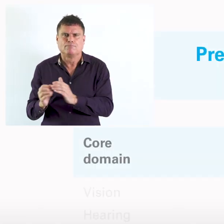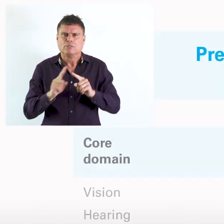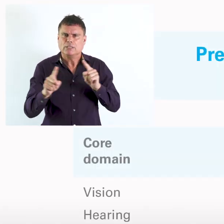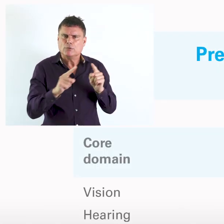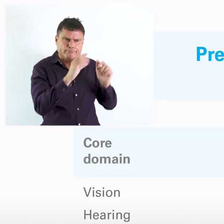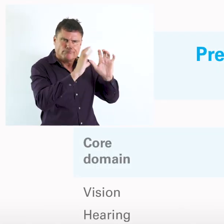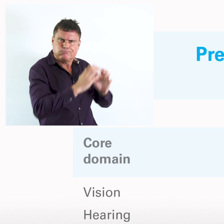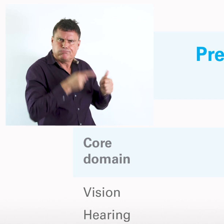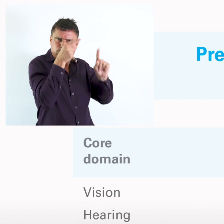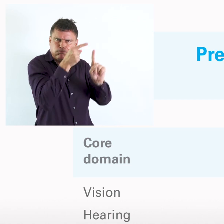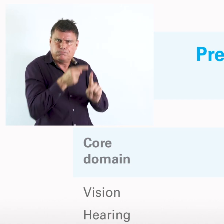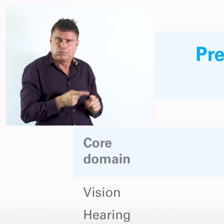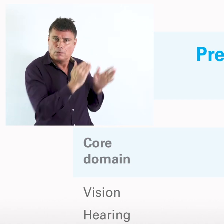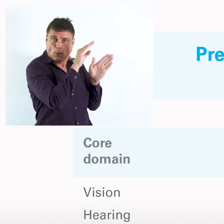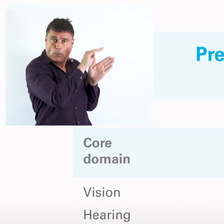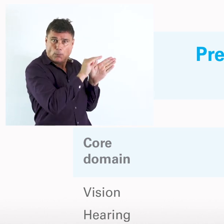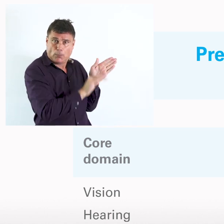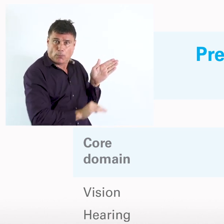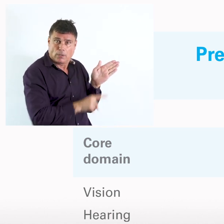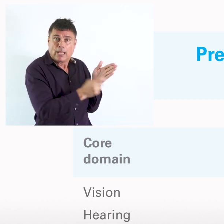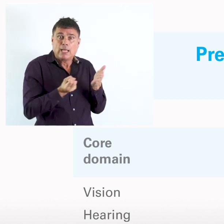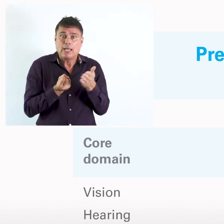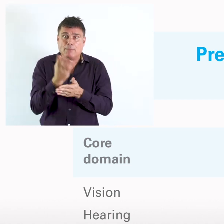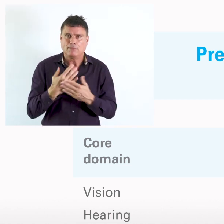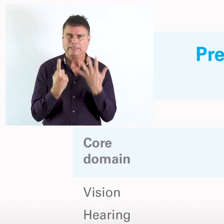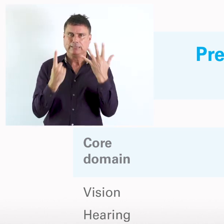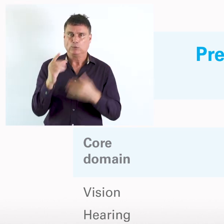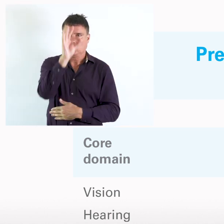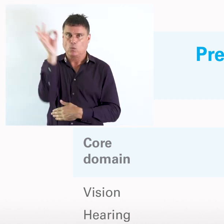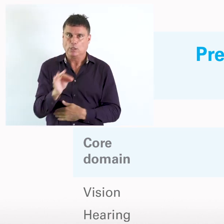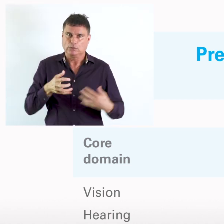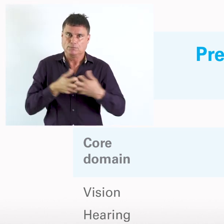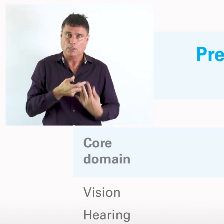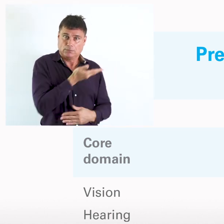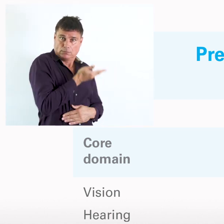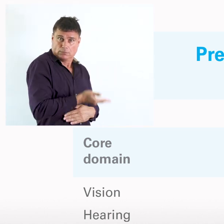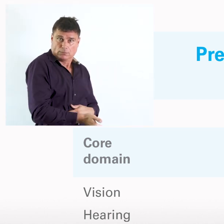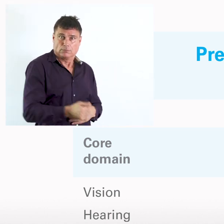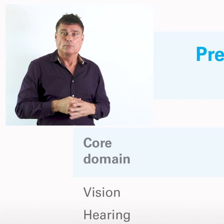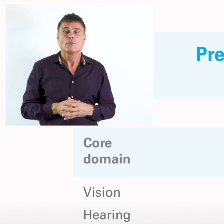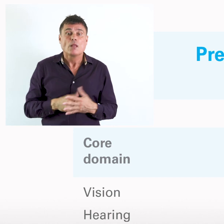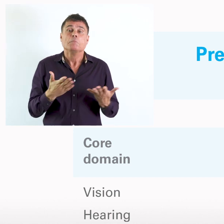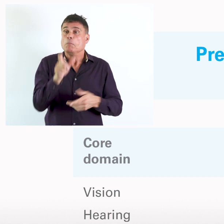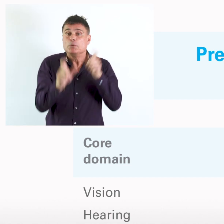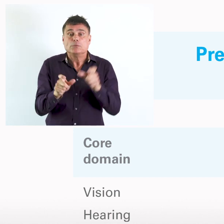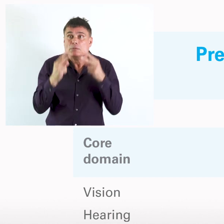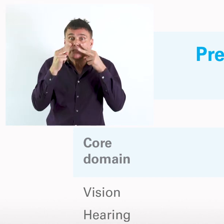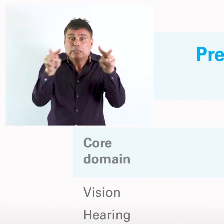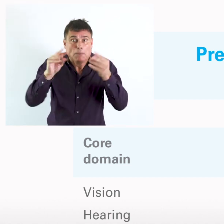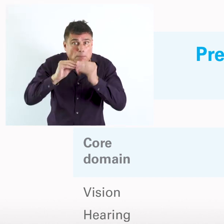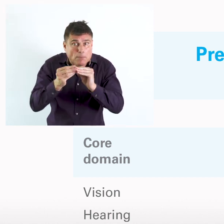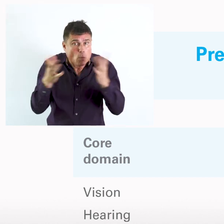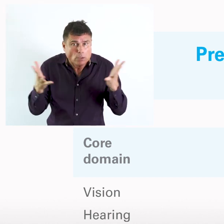the domain-specific information that we can get by asking these six questions. So, we can learn